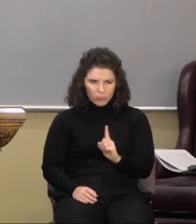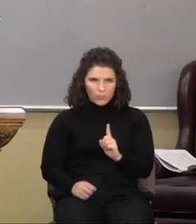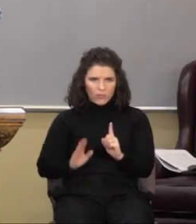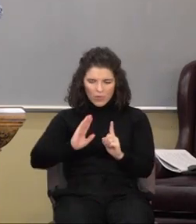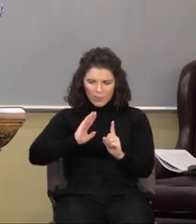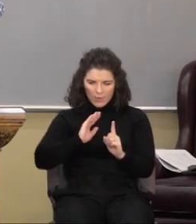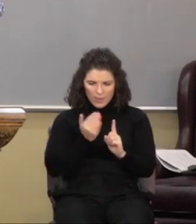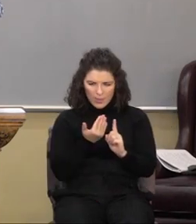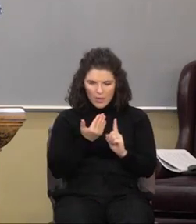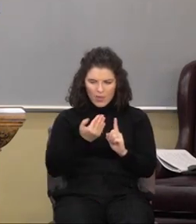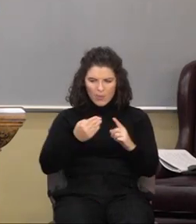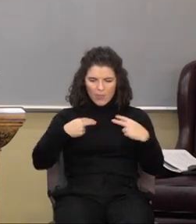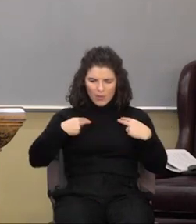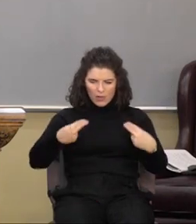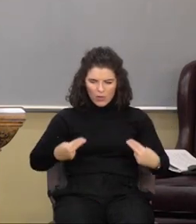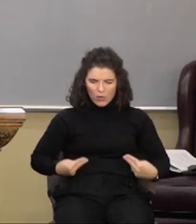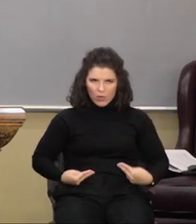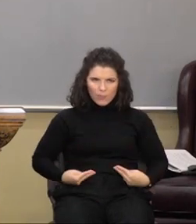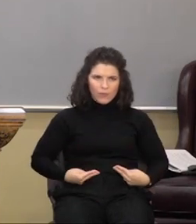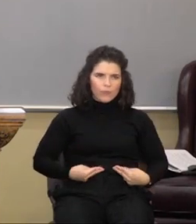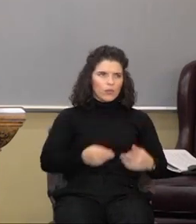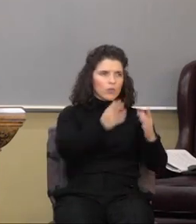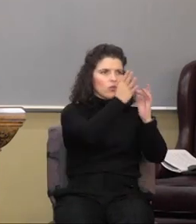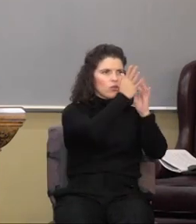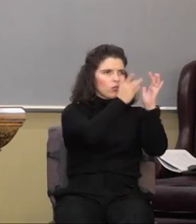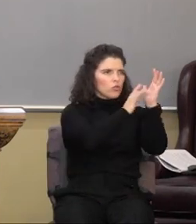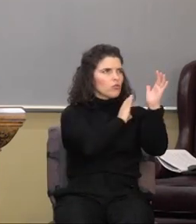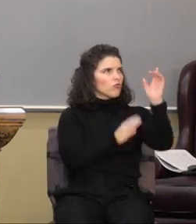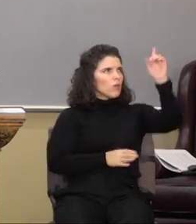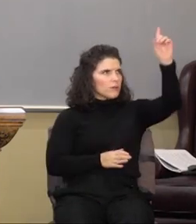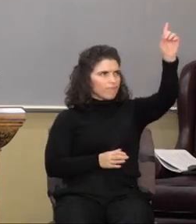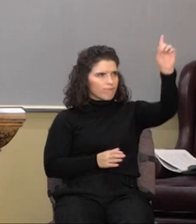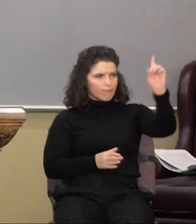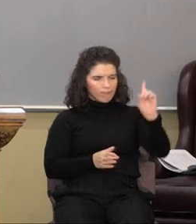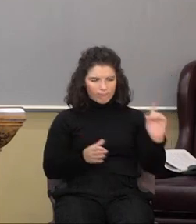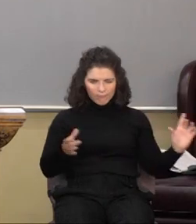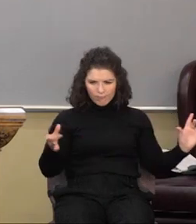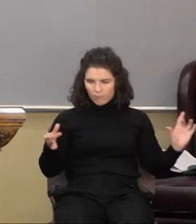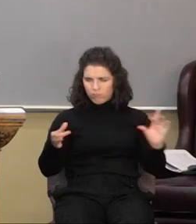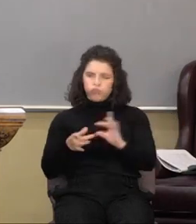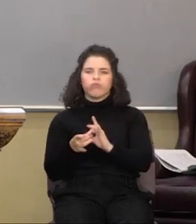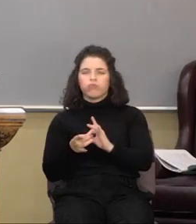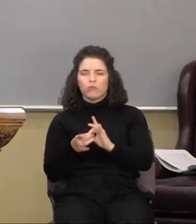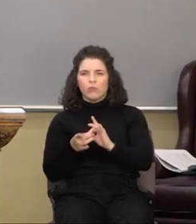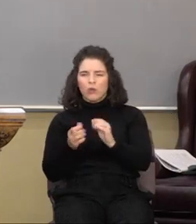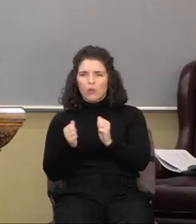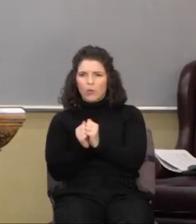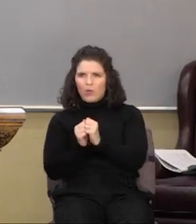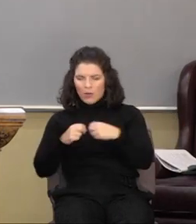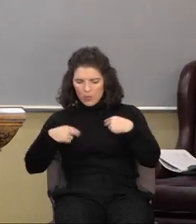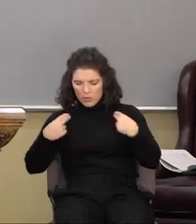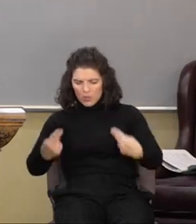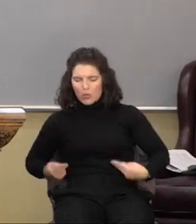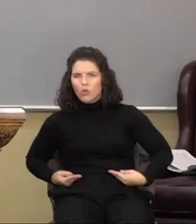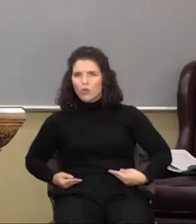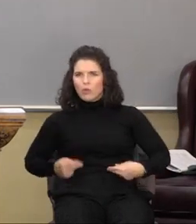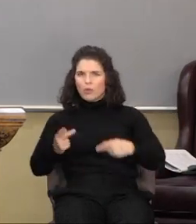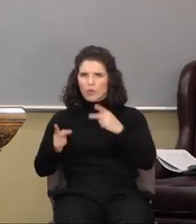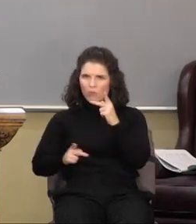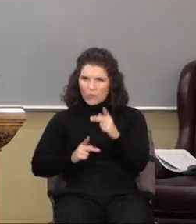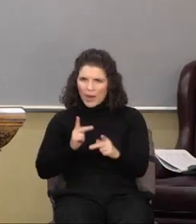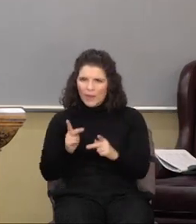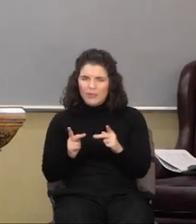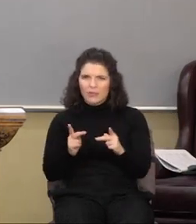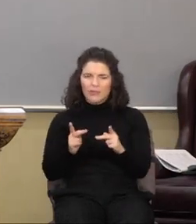He, Jesus, unioned himself with the human race. He joined